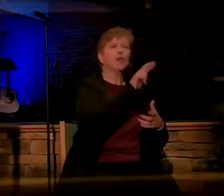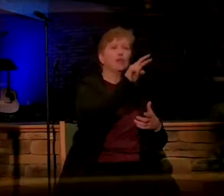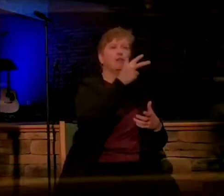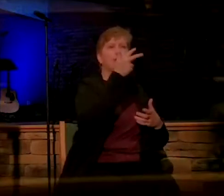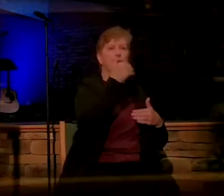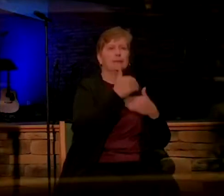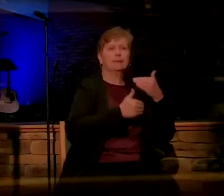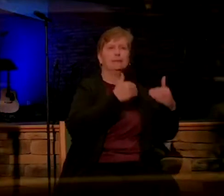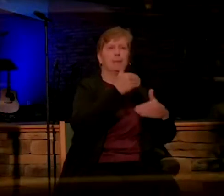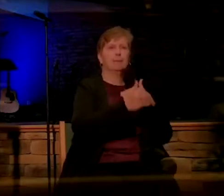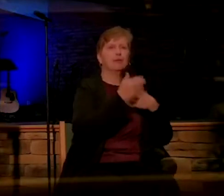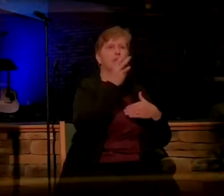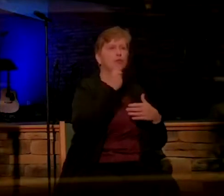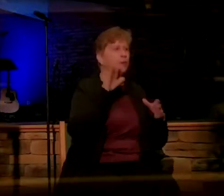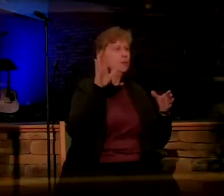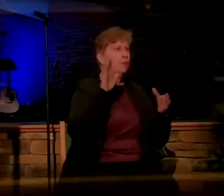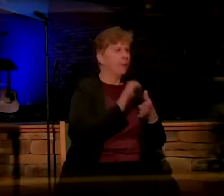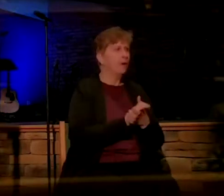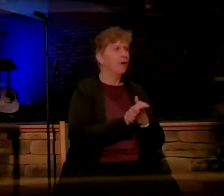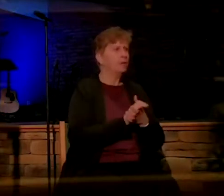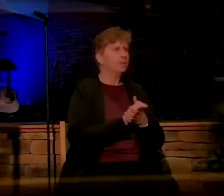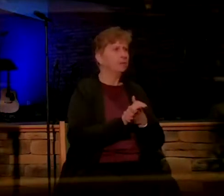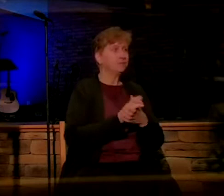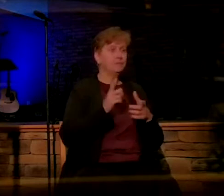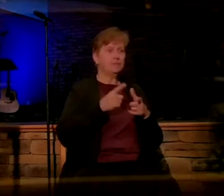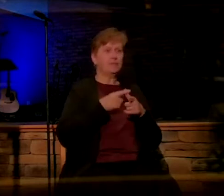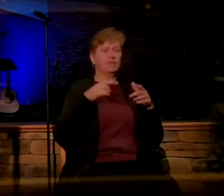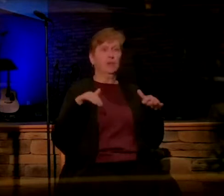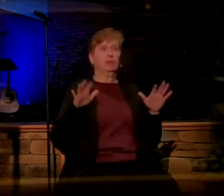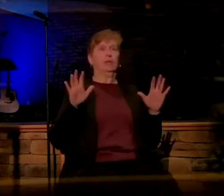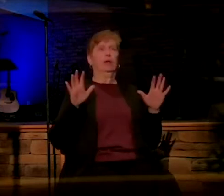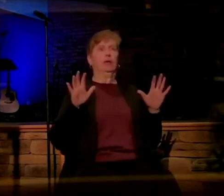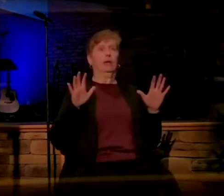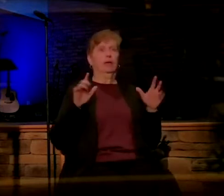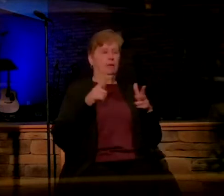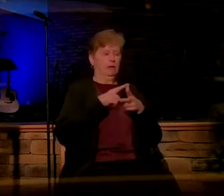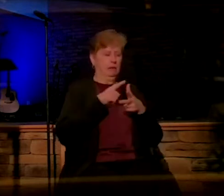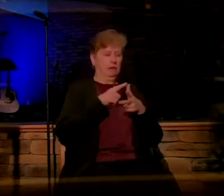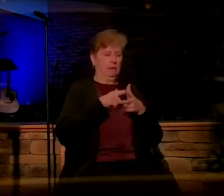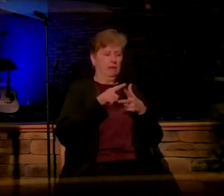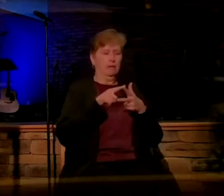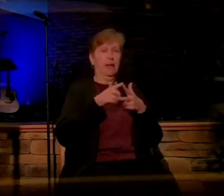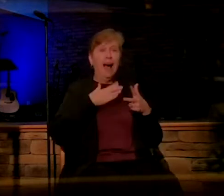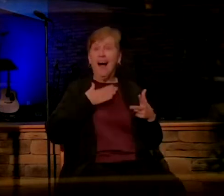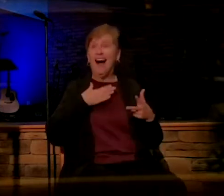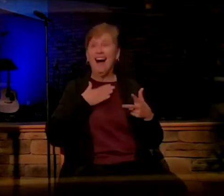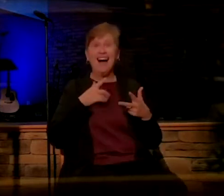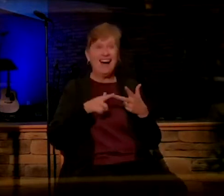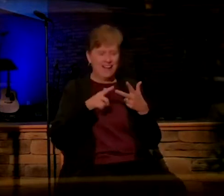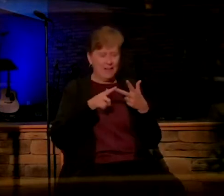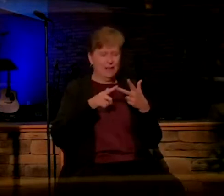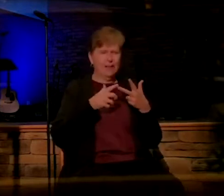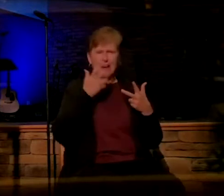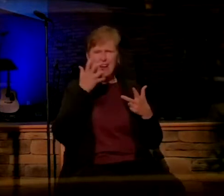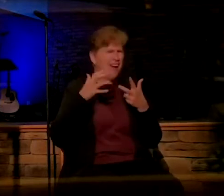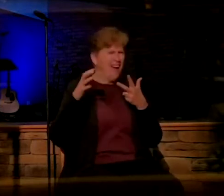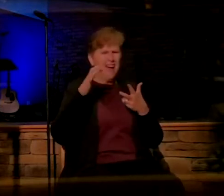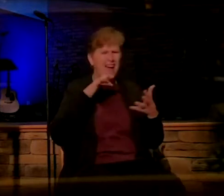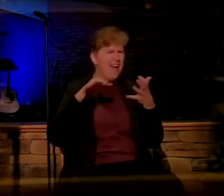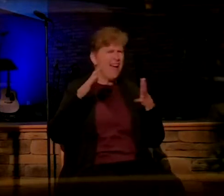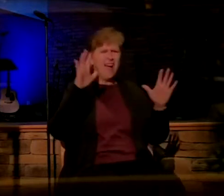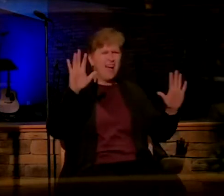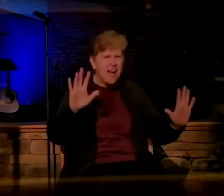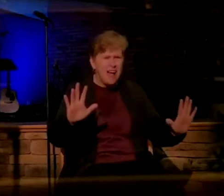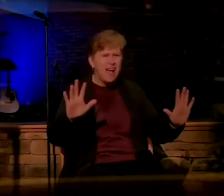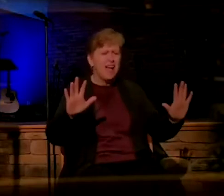okay, what happened there? He goes from yikes to gladness to anger, confusion, sadness. And all